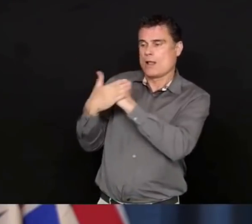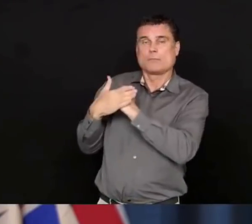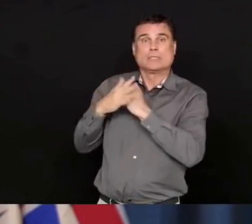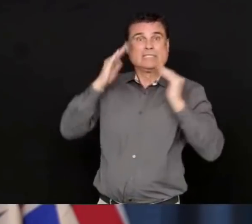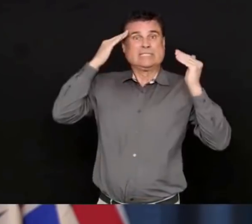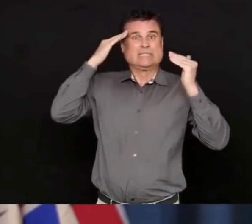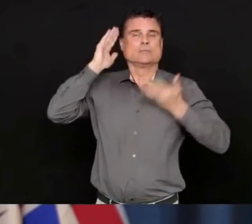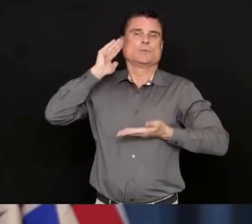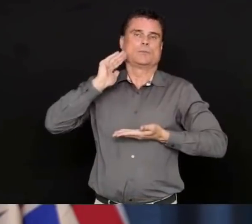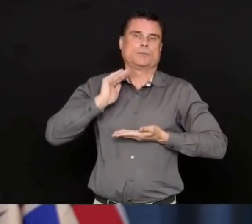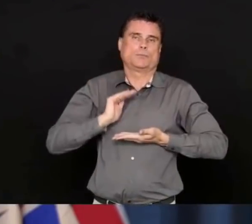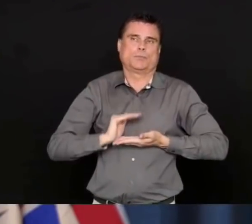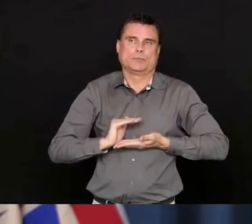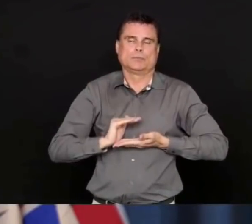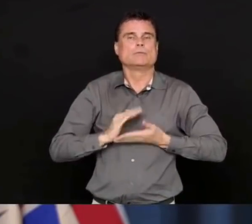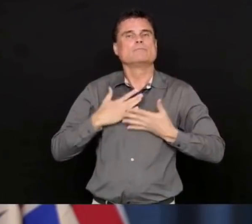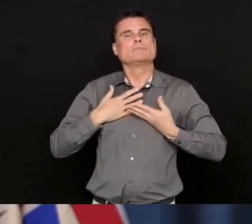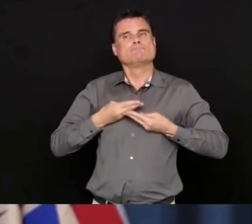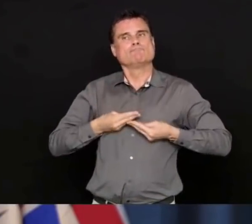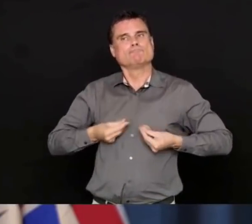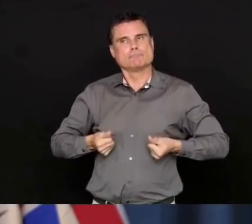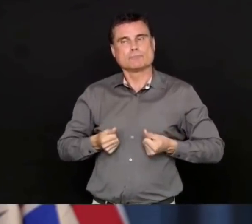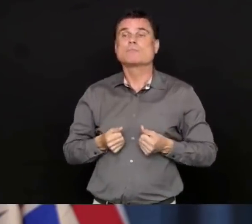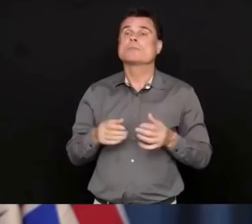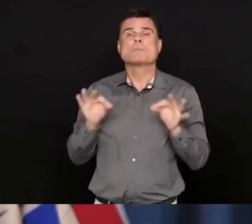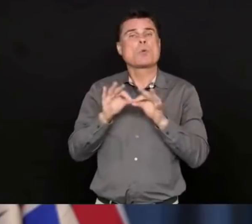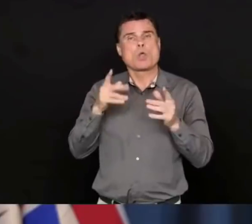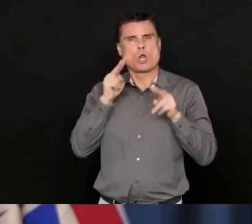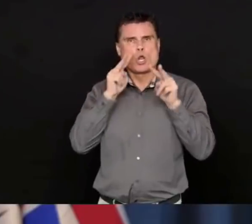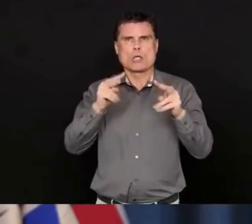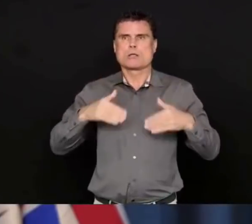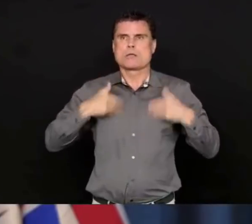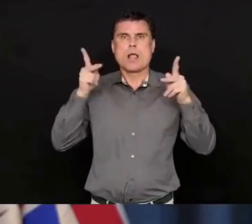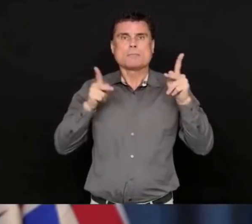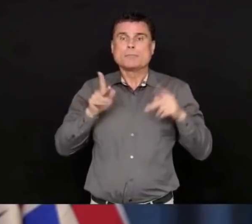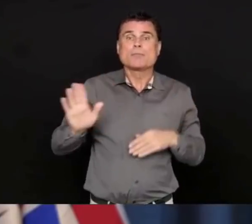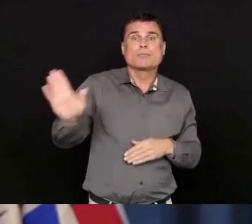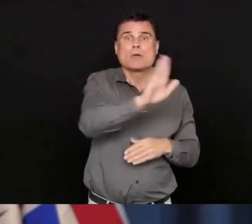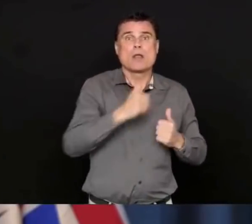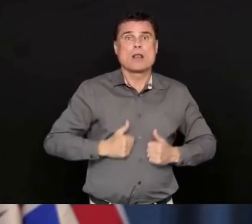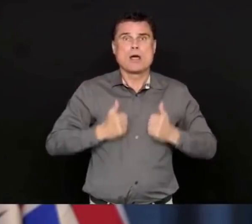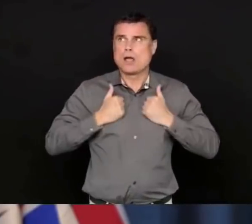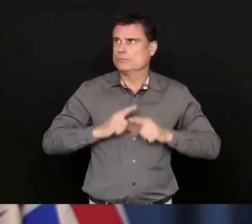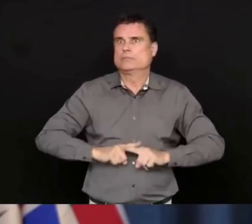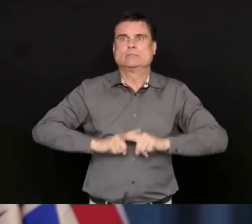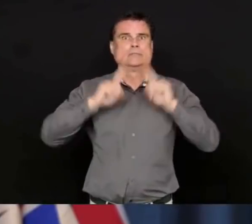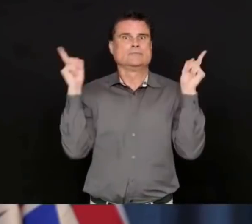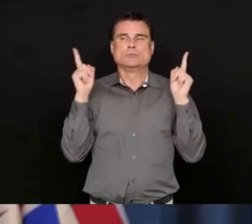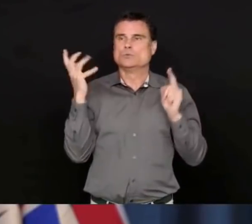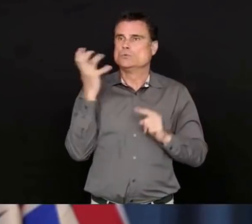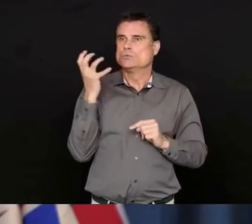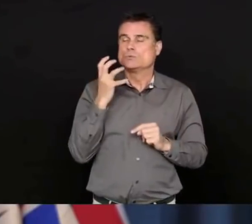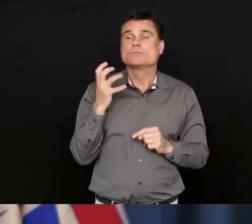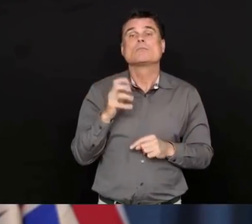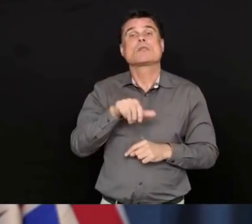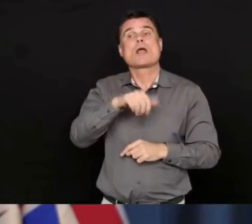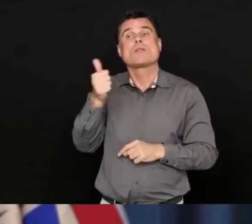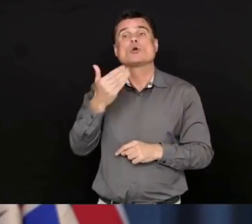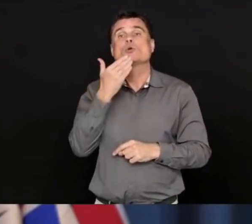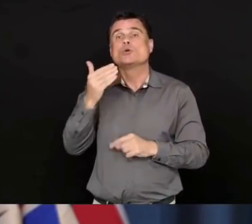The other one that I know is Bounce Back BC, also a very helpful website to get resources to support yourself and your family.